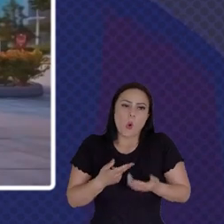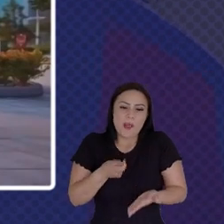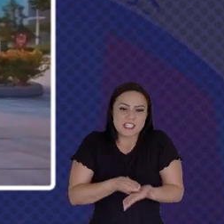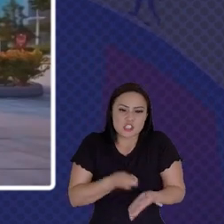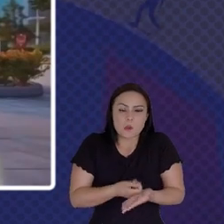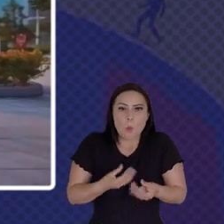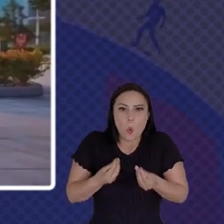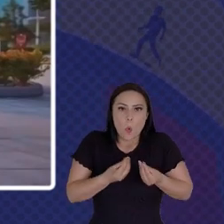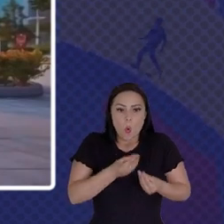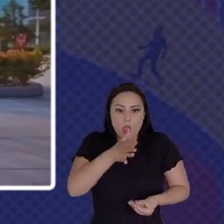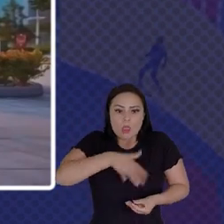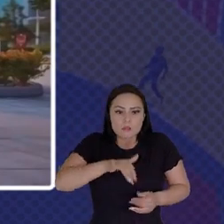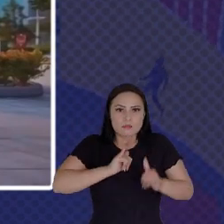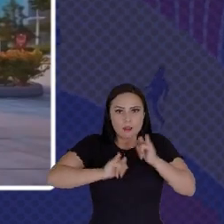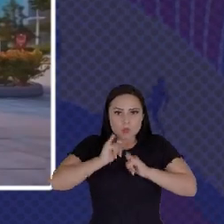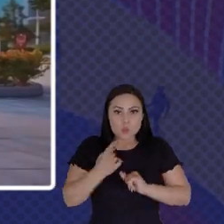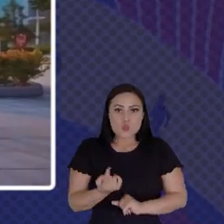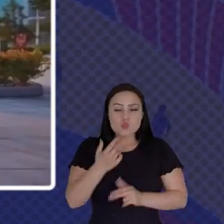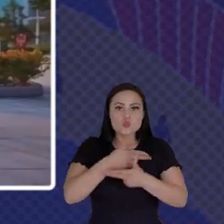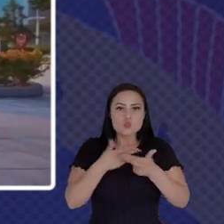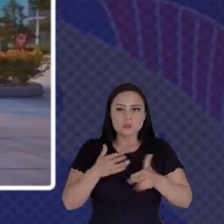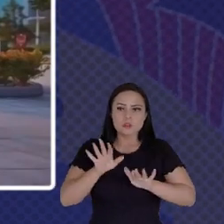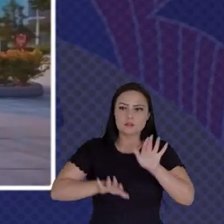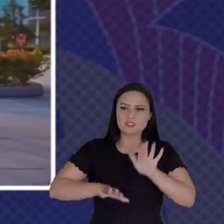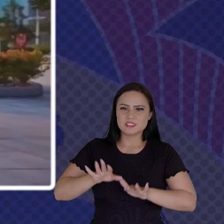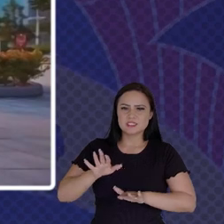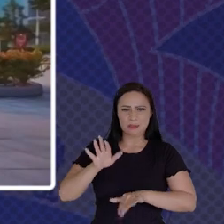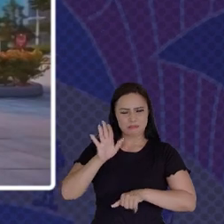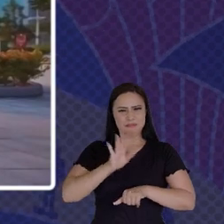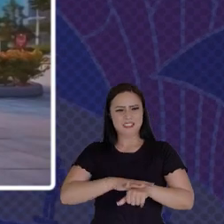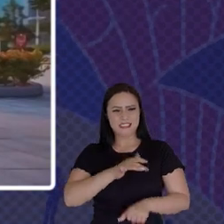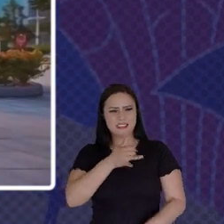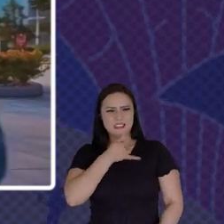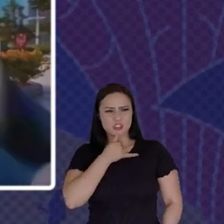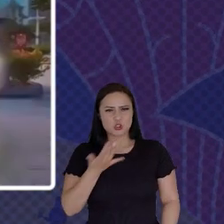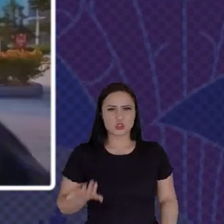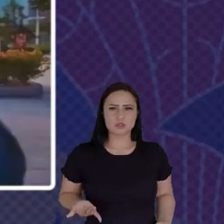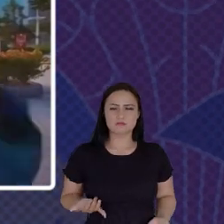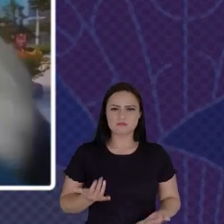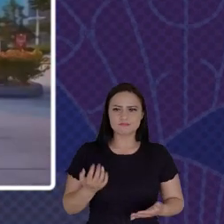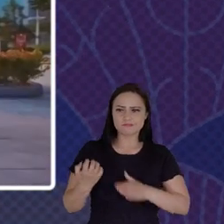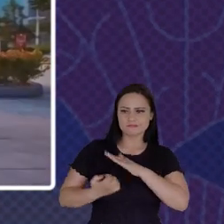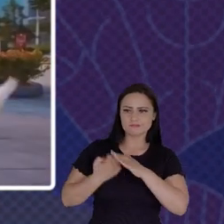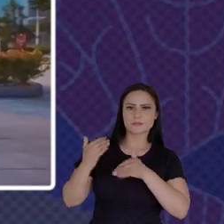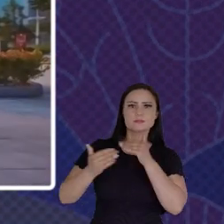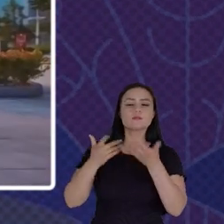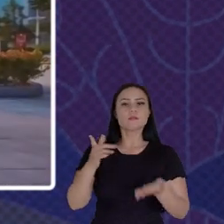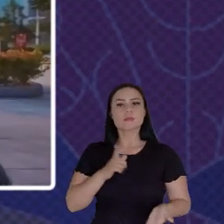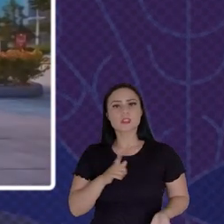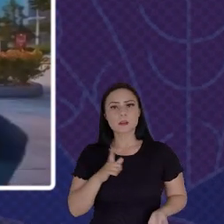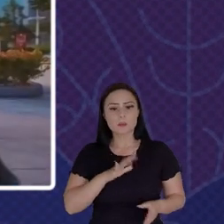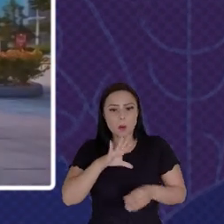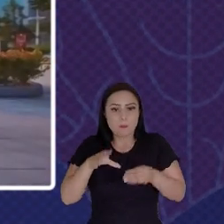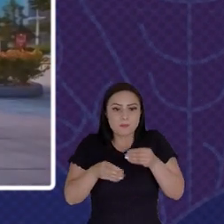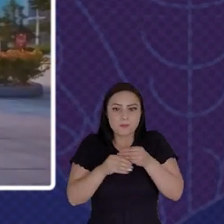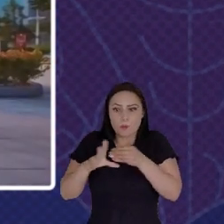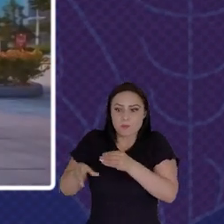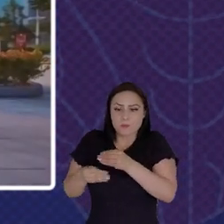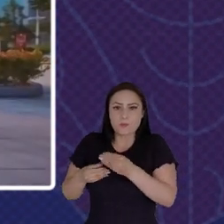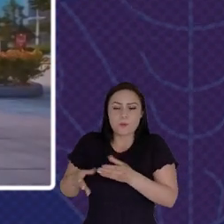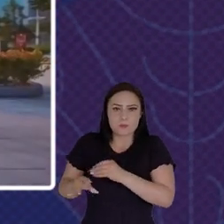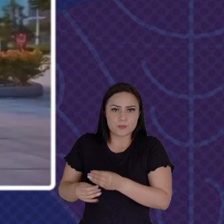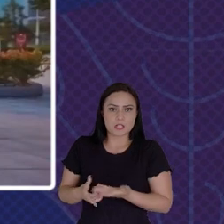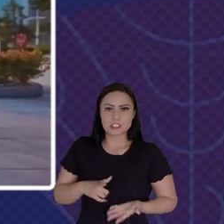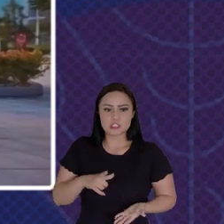Frustrating Things That Any Citizen Goes Through Or Any Business Is When You Have To Fill Up Countless PDF Forms Over And Over Again